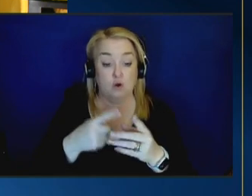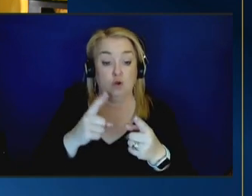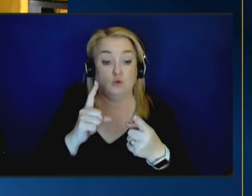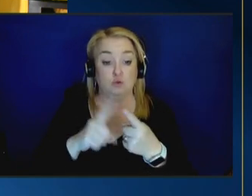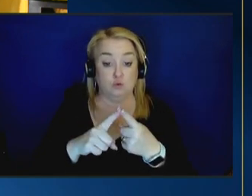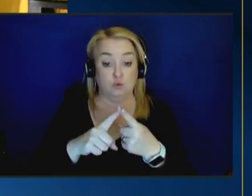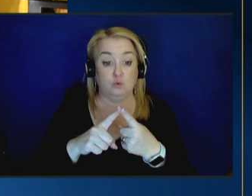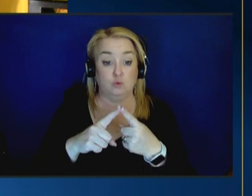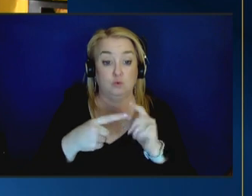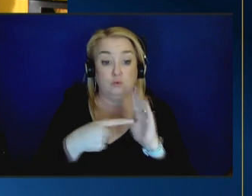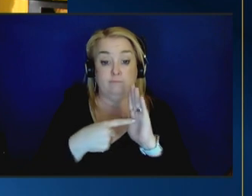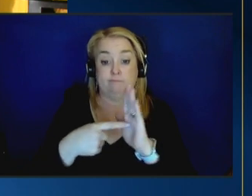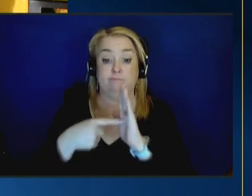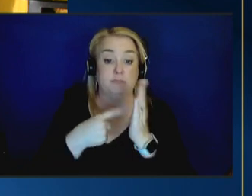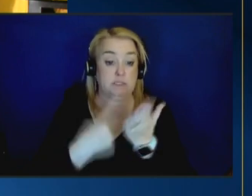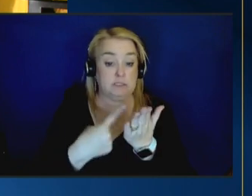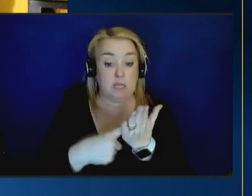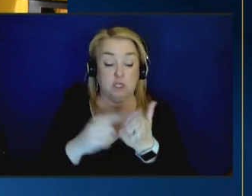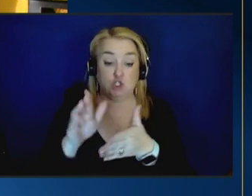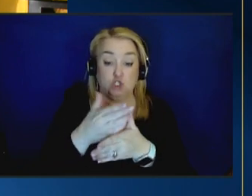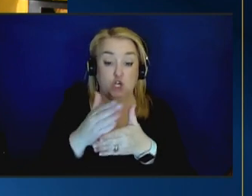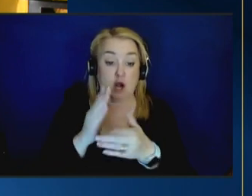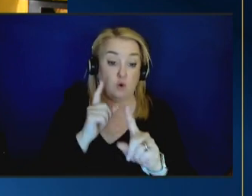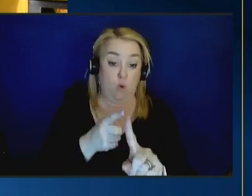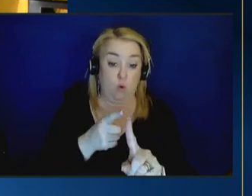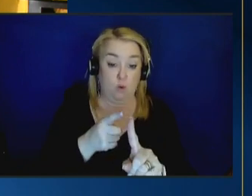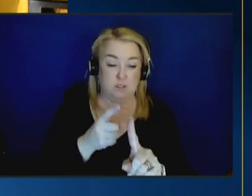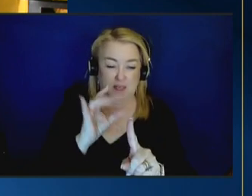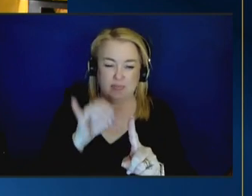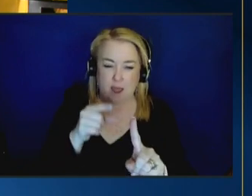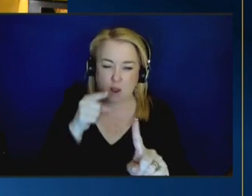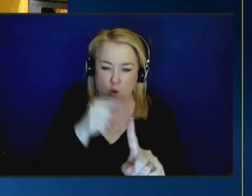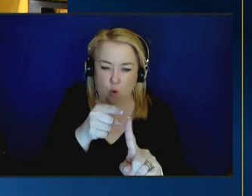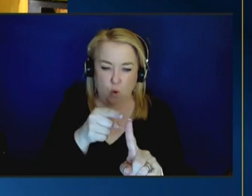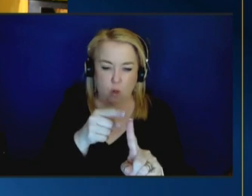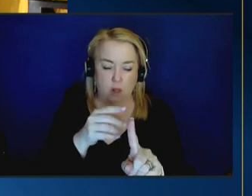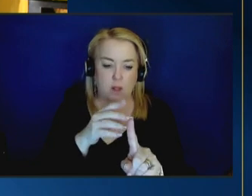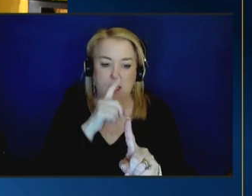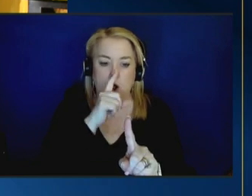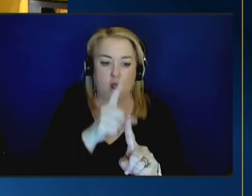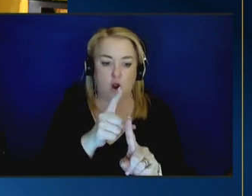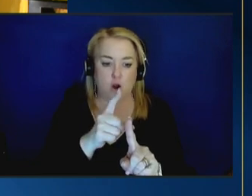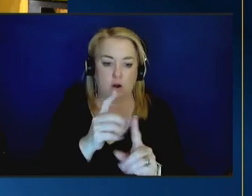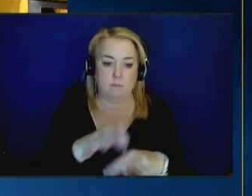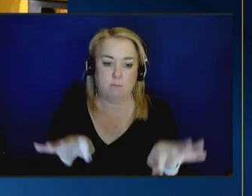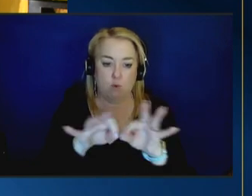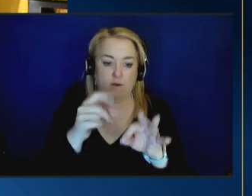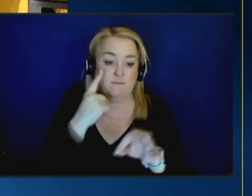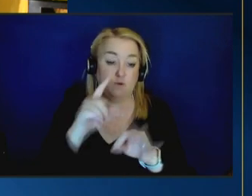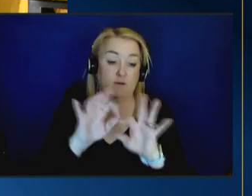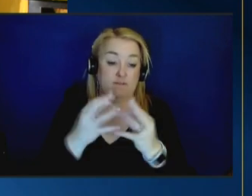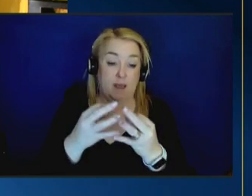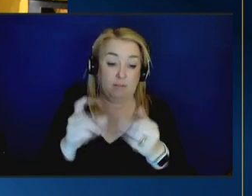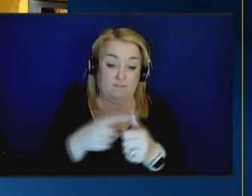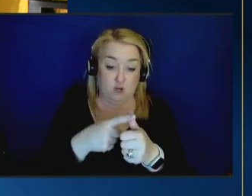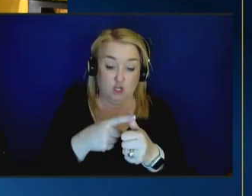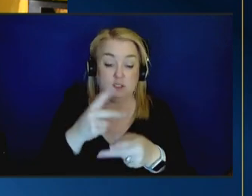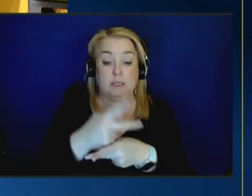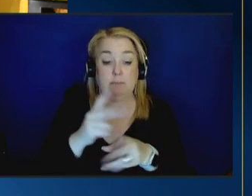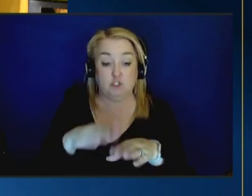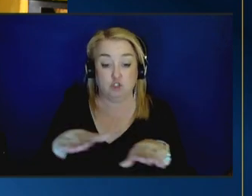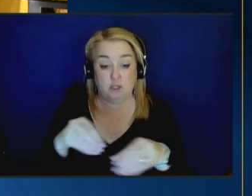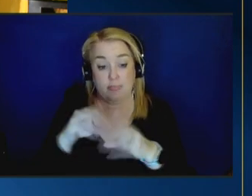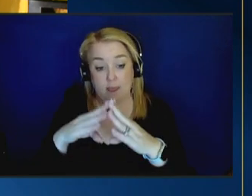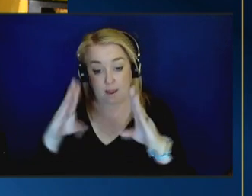goals um i i would love to think those goals are the kind of the transformational goals of family first um keeping children safely at home keeping families